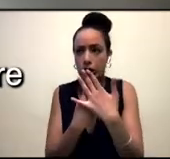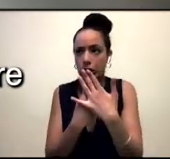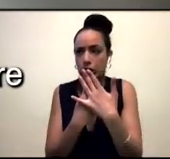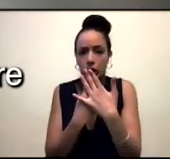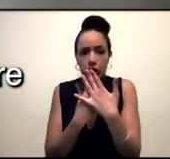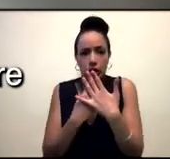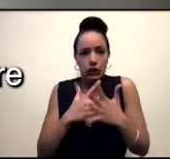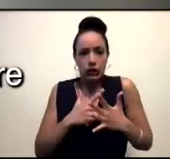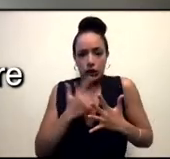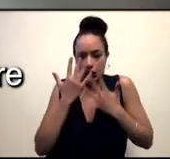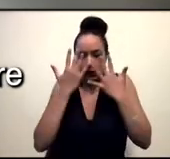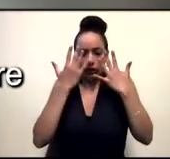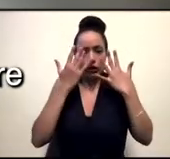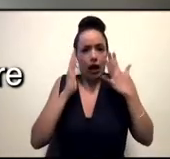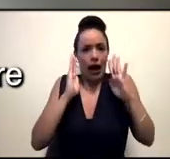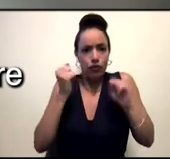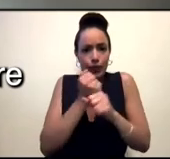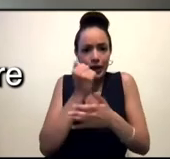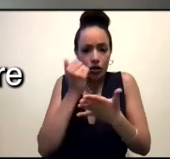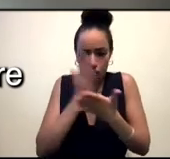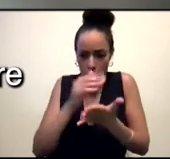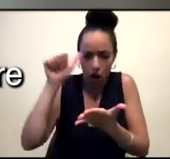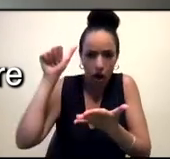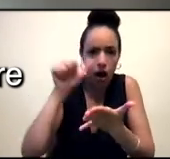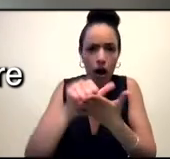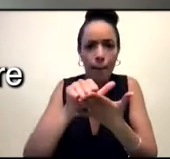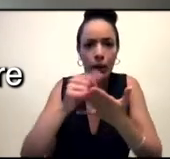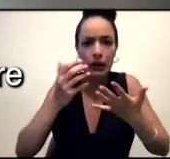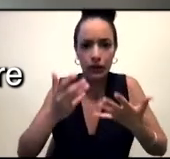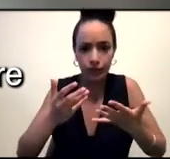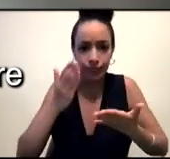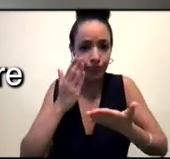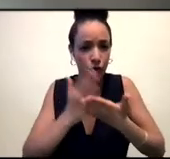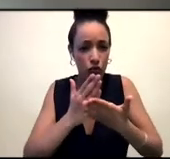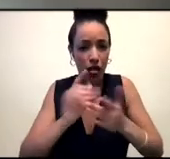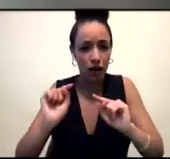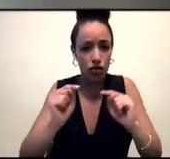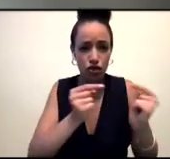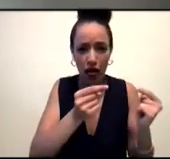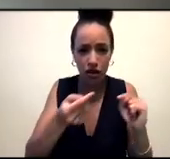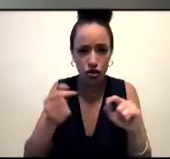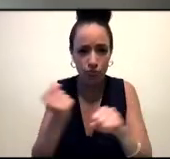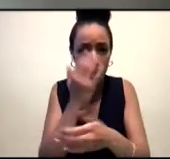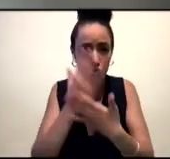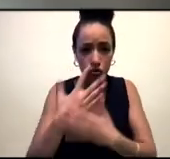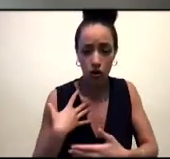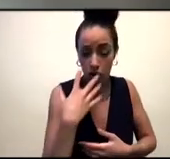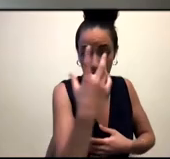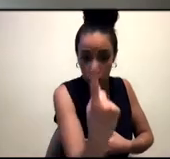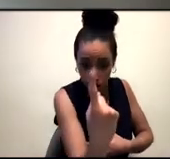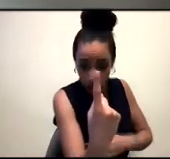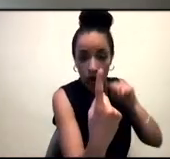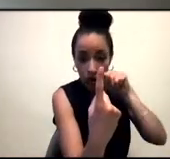I think that now the real challenge is, like, really making sure that representations have nuance, that there is, you know,